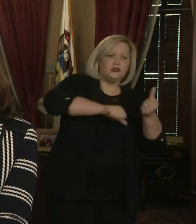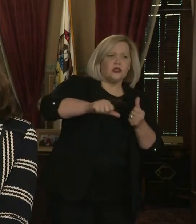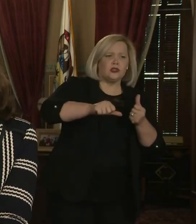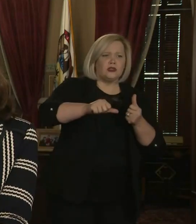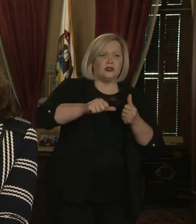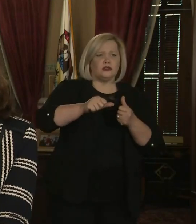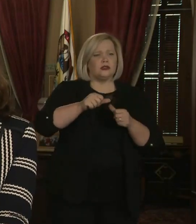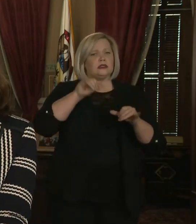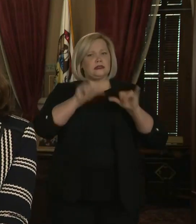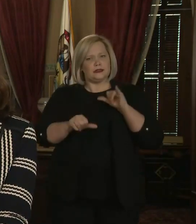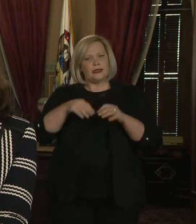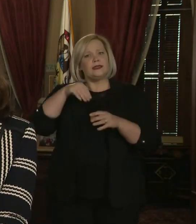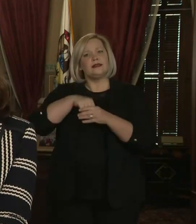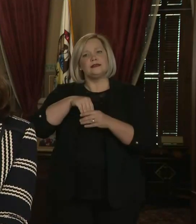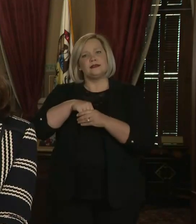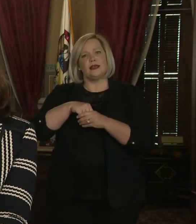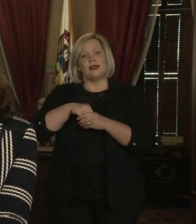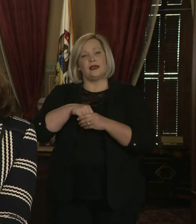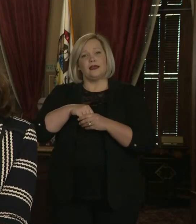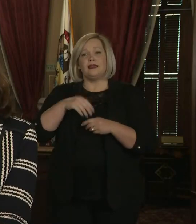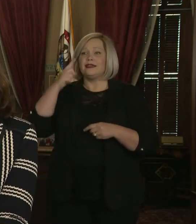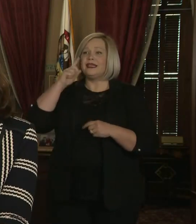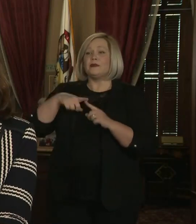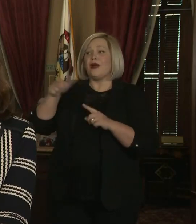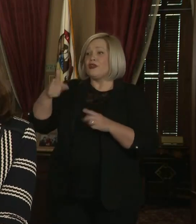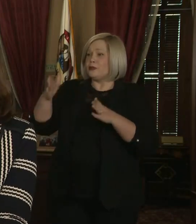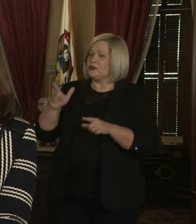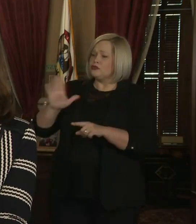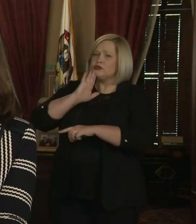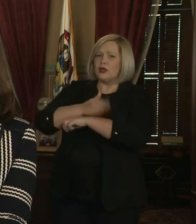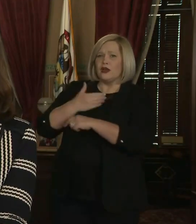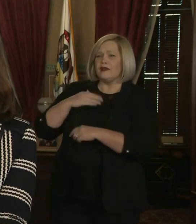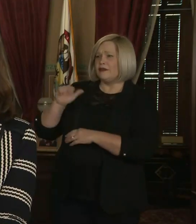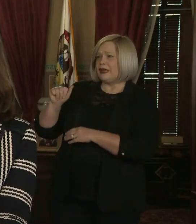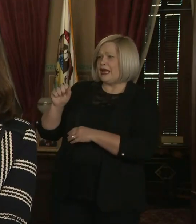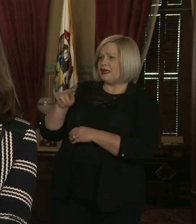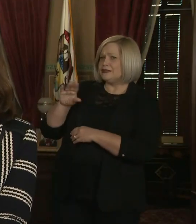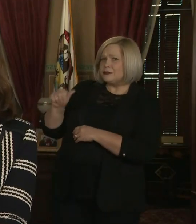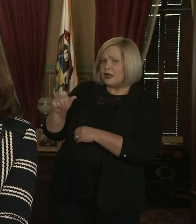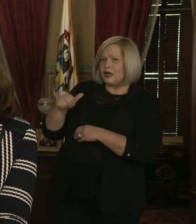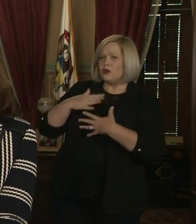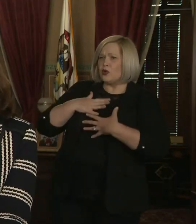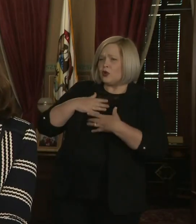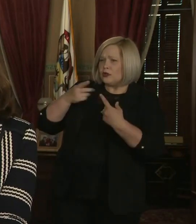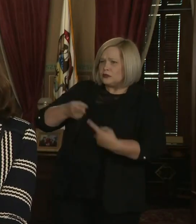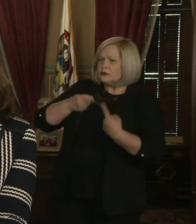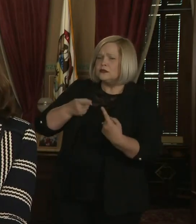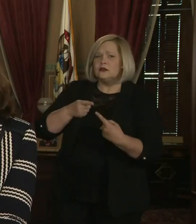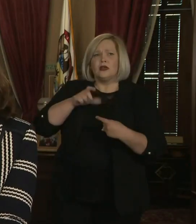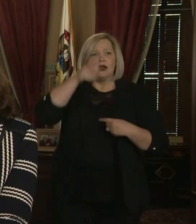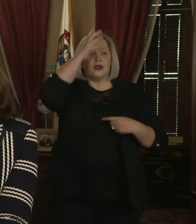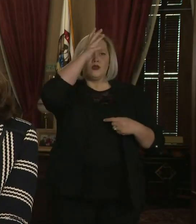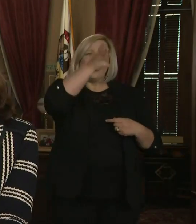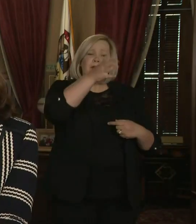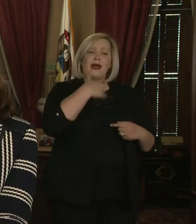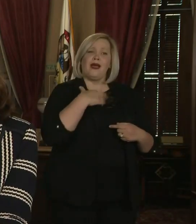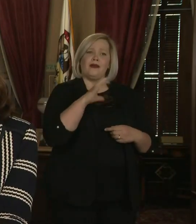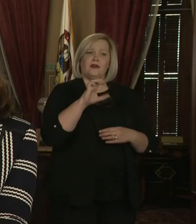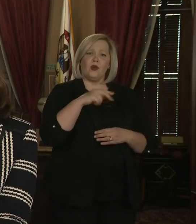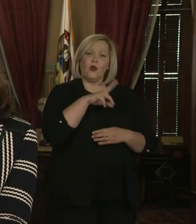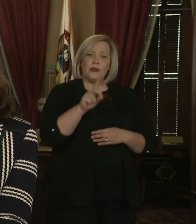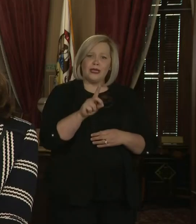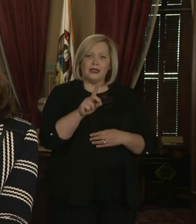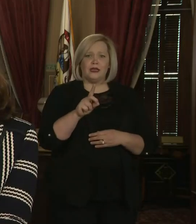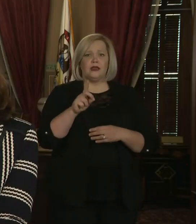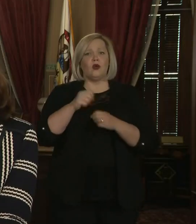and think about it for the daughter who has asthma or the grandpa with COPD or the sister with MS and for your